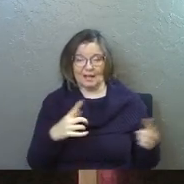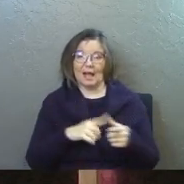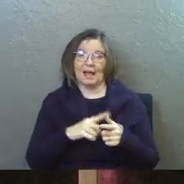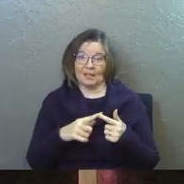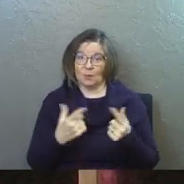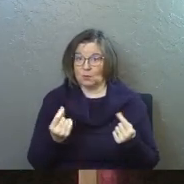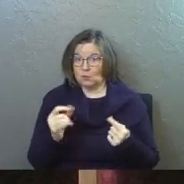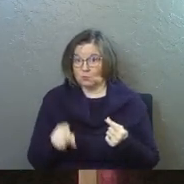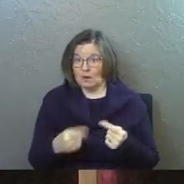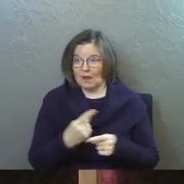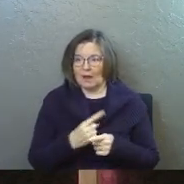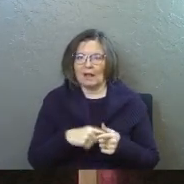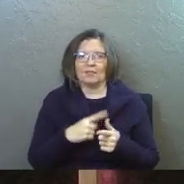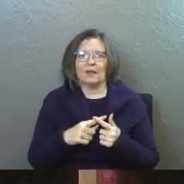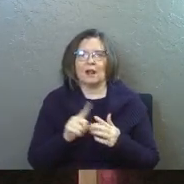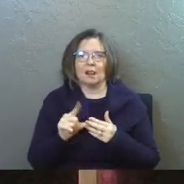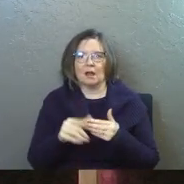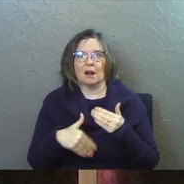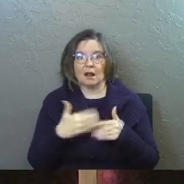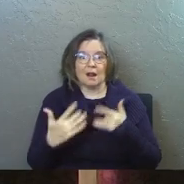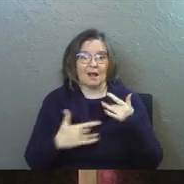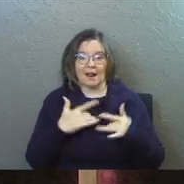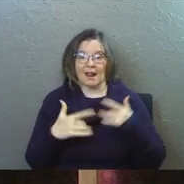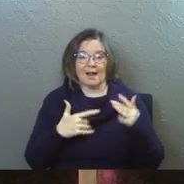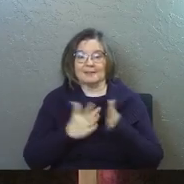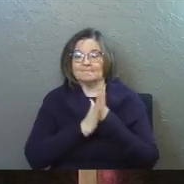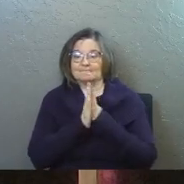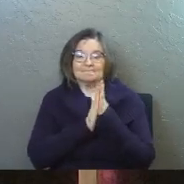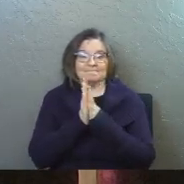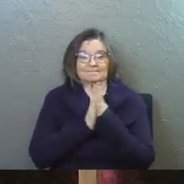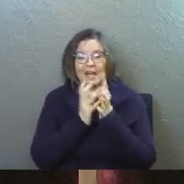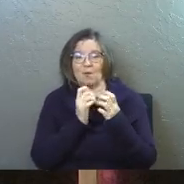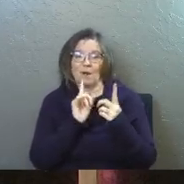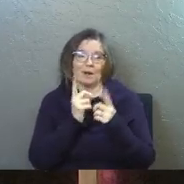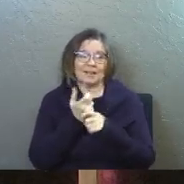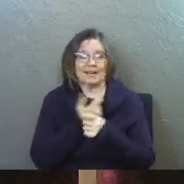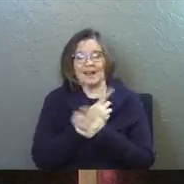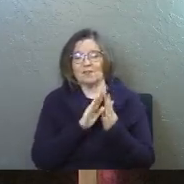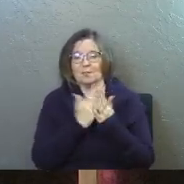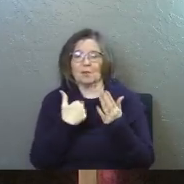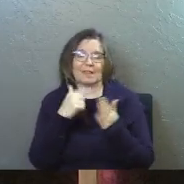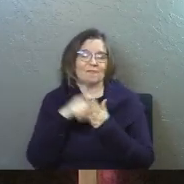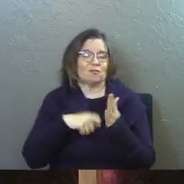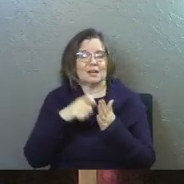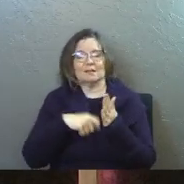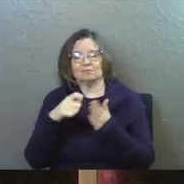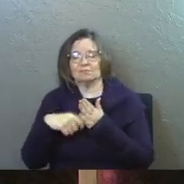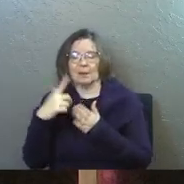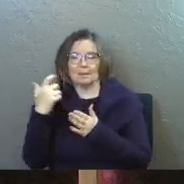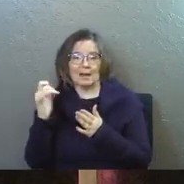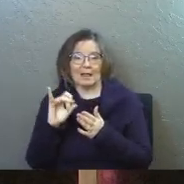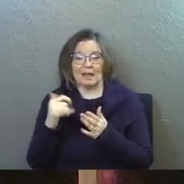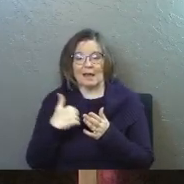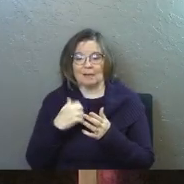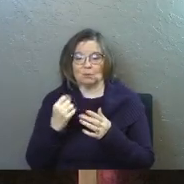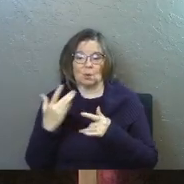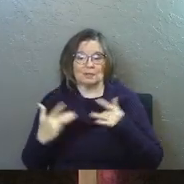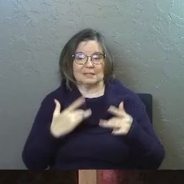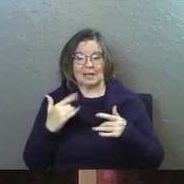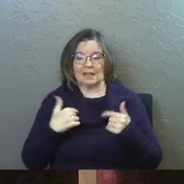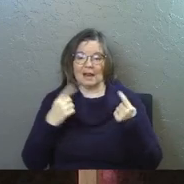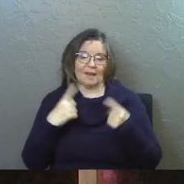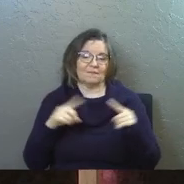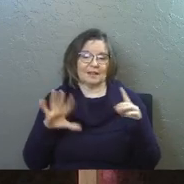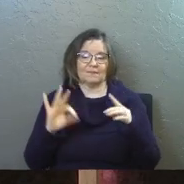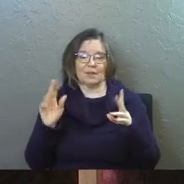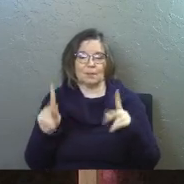And we do, right? And then, and then we get all excited and we're like, I want to go get every book they've ever written because like, I'm so excited.